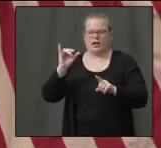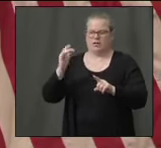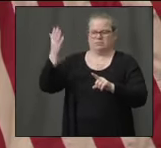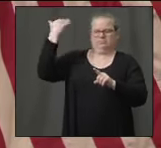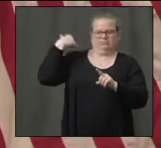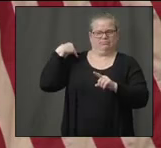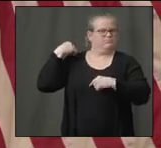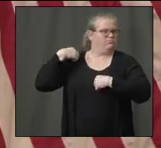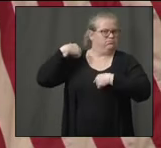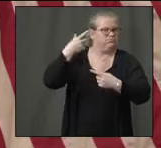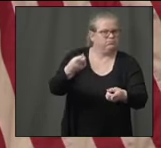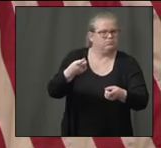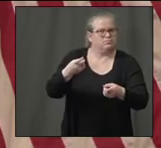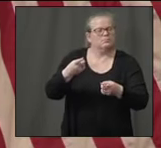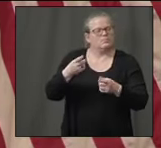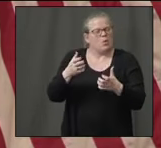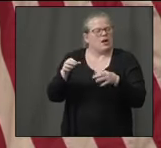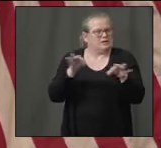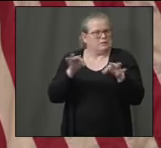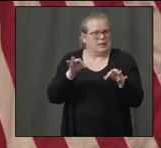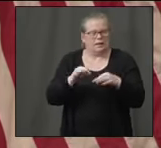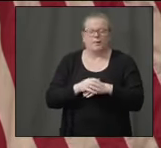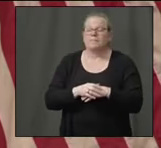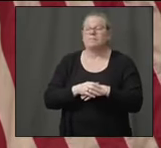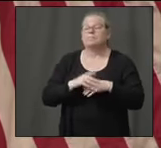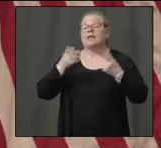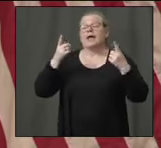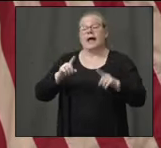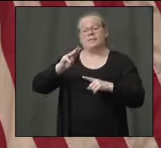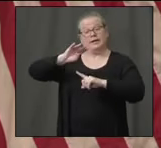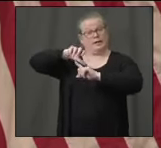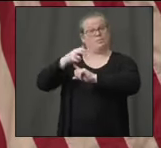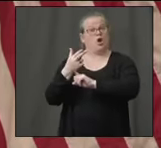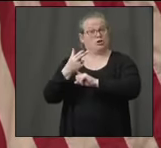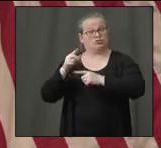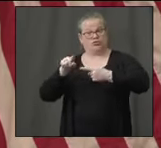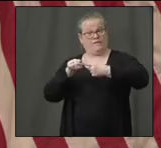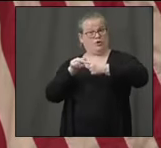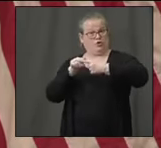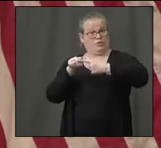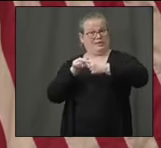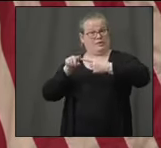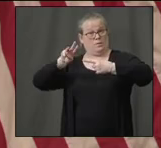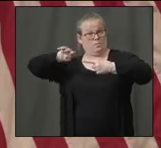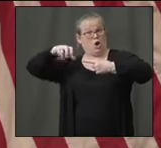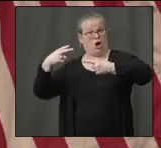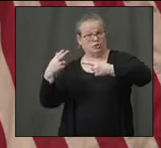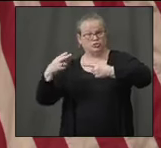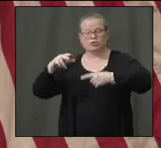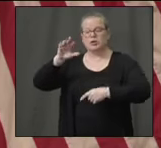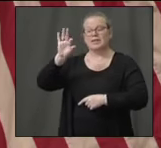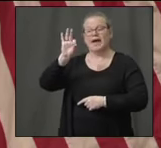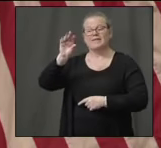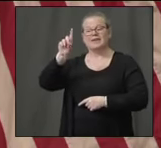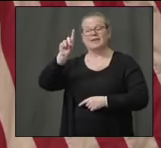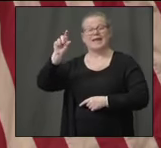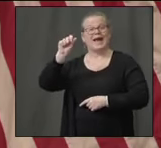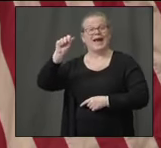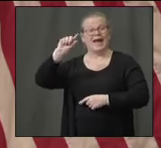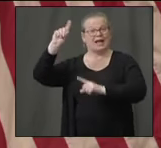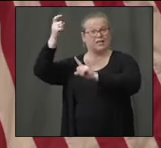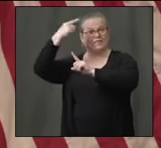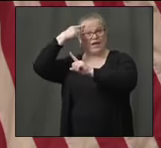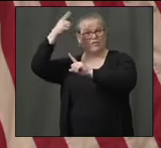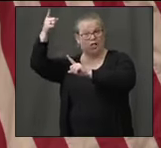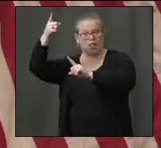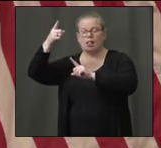we really got the green light from the FDA to bring up our testing, and so we brought up our testing first